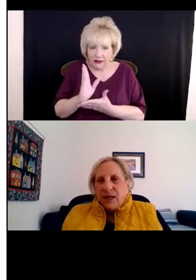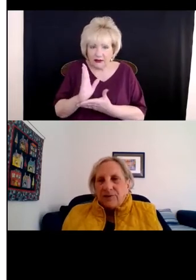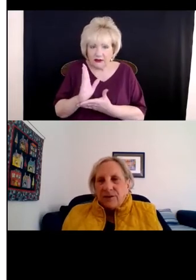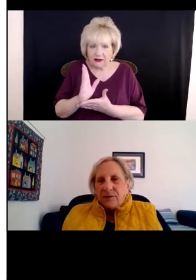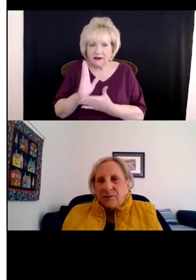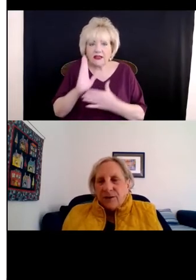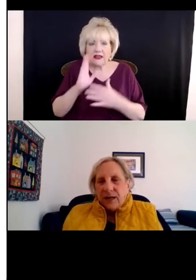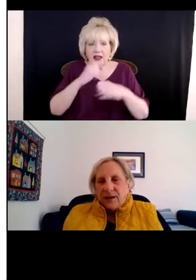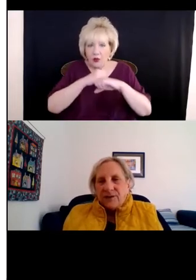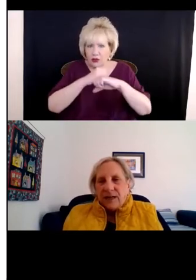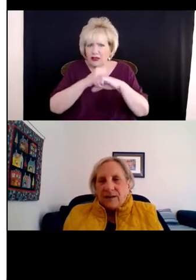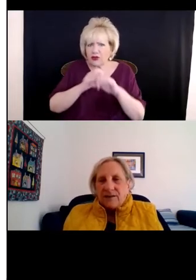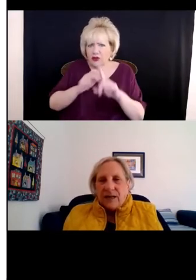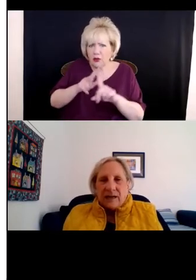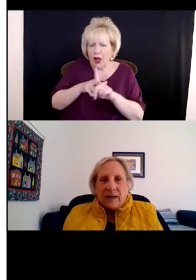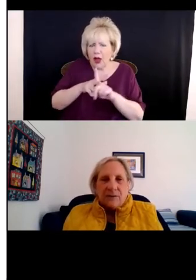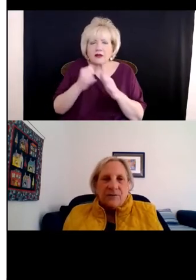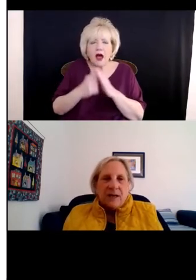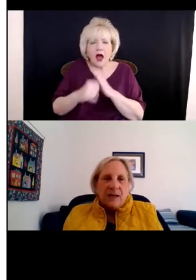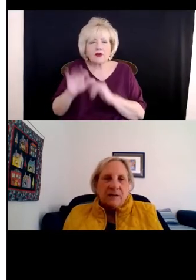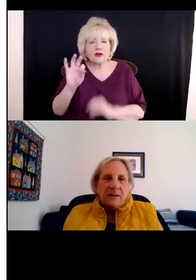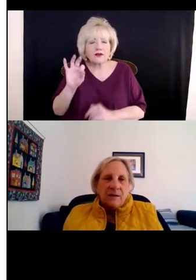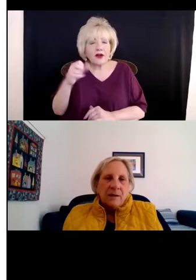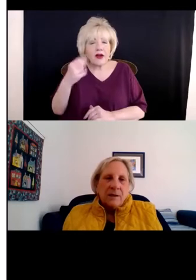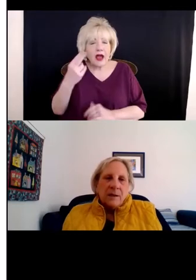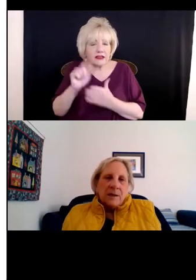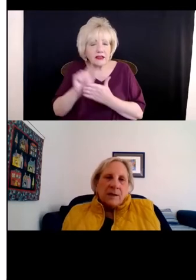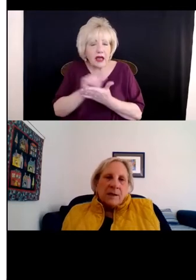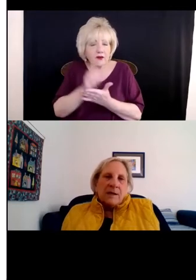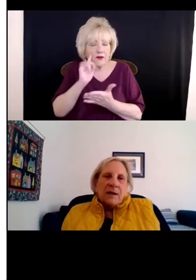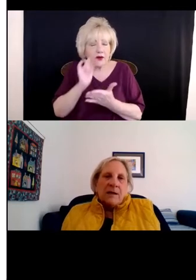applies under the Fair Housing Act to that kind of setting.